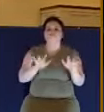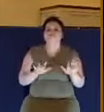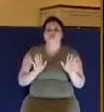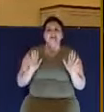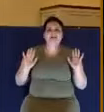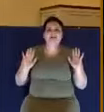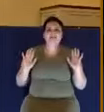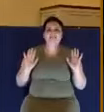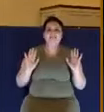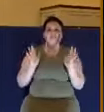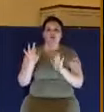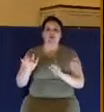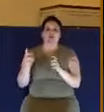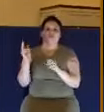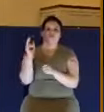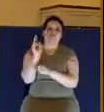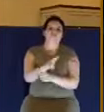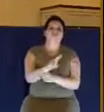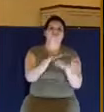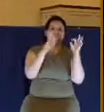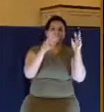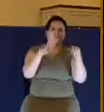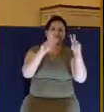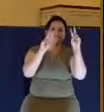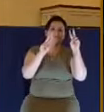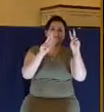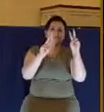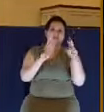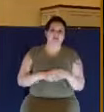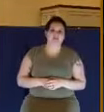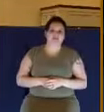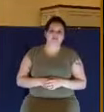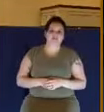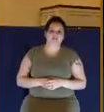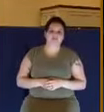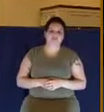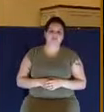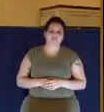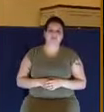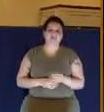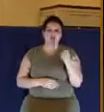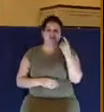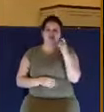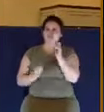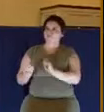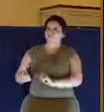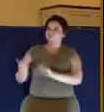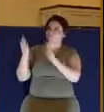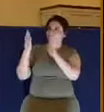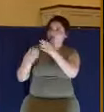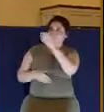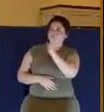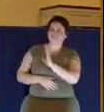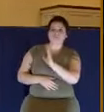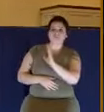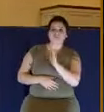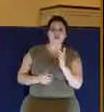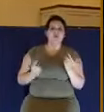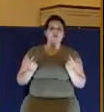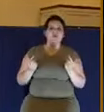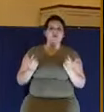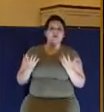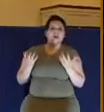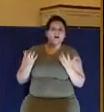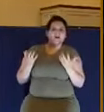judgment. You know what? When I come before God, you know what I want a lot